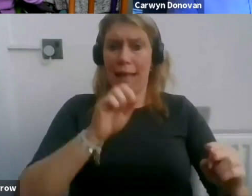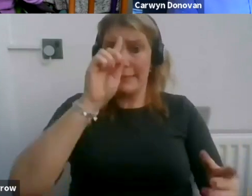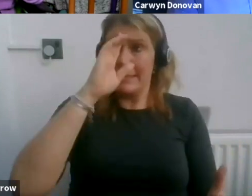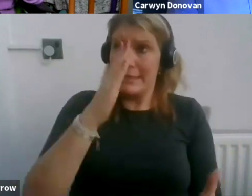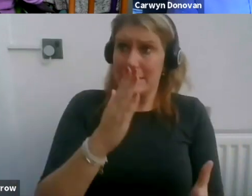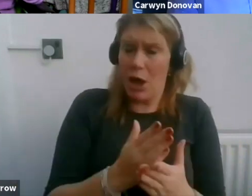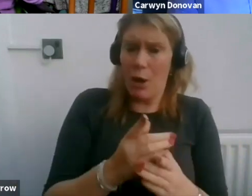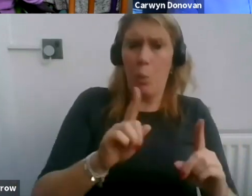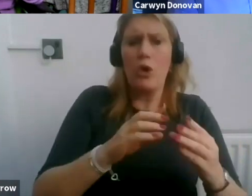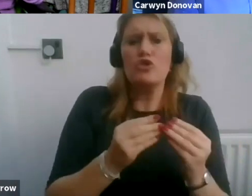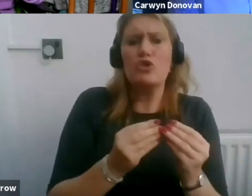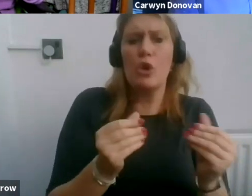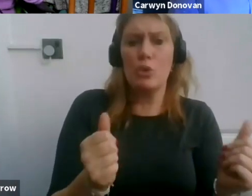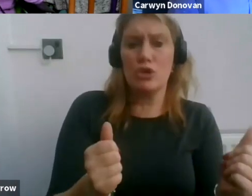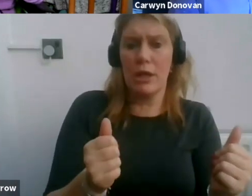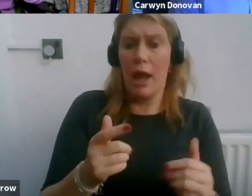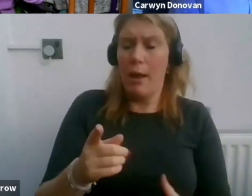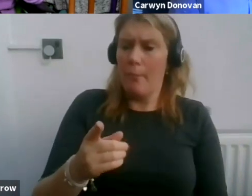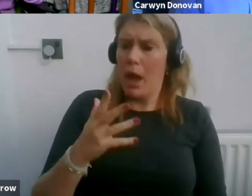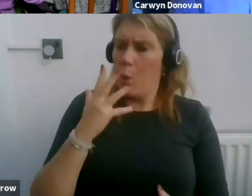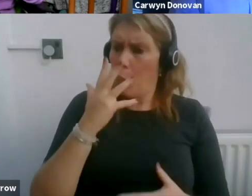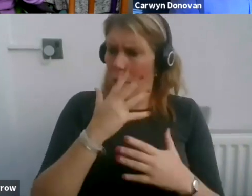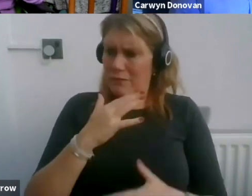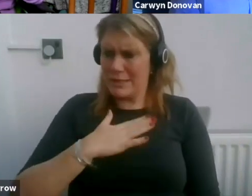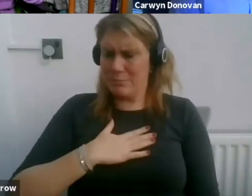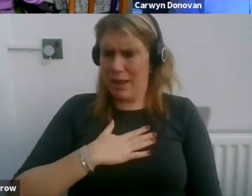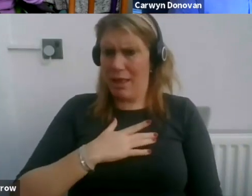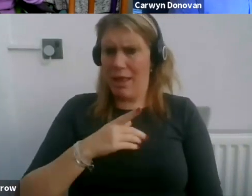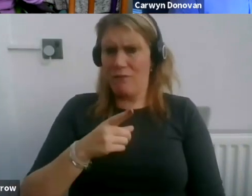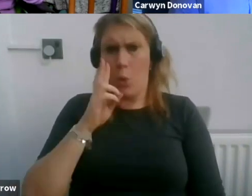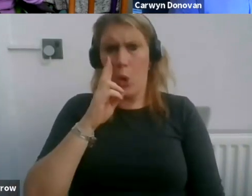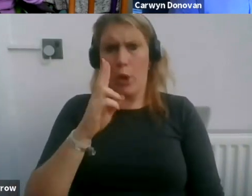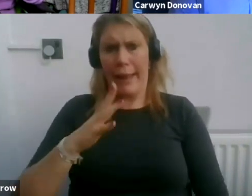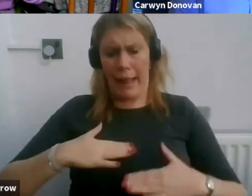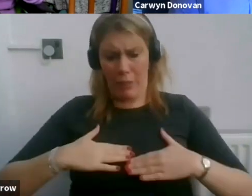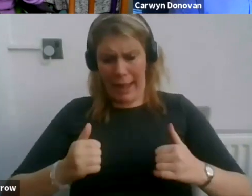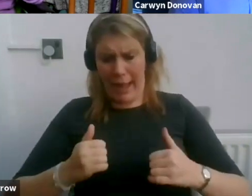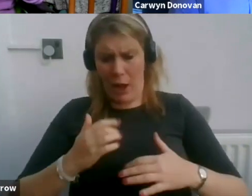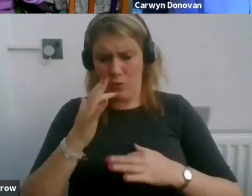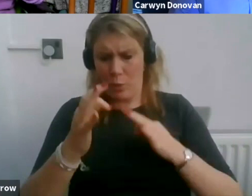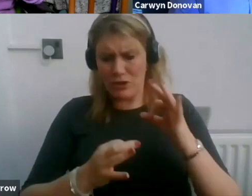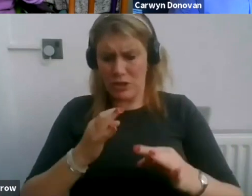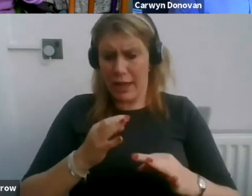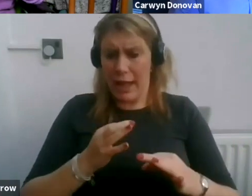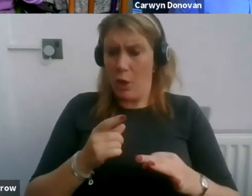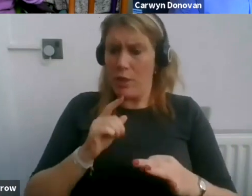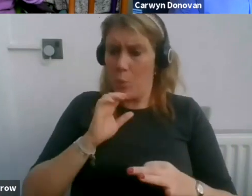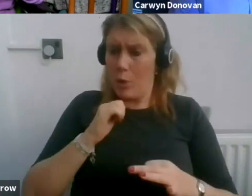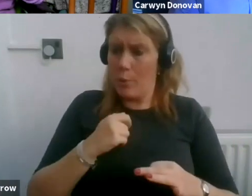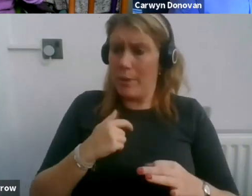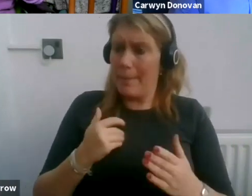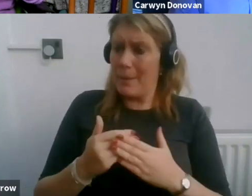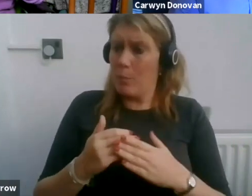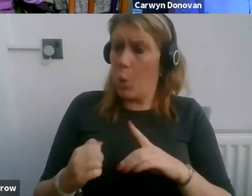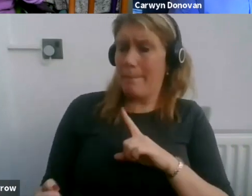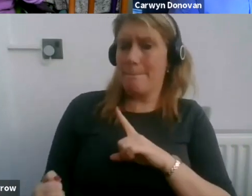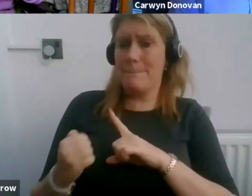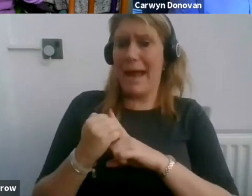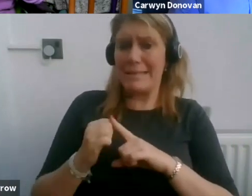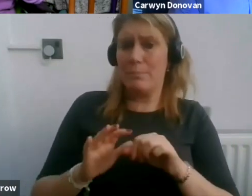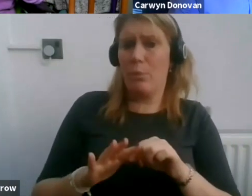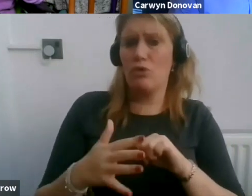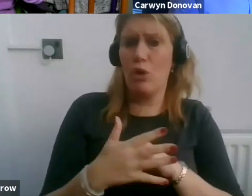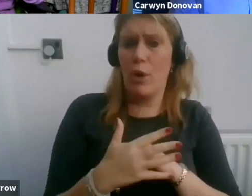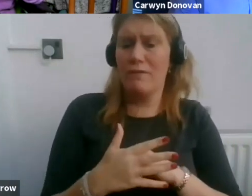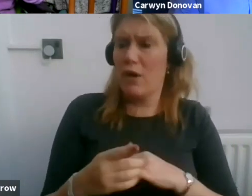really worries me that if you're looking at would this person be more likely to be affected by COVID, well, you shouldn't be as